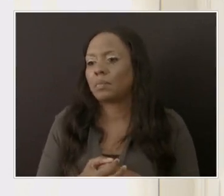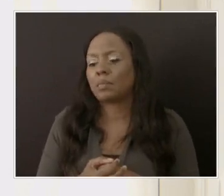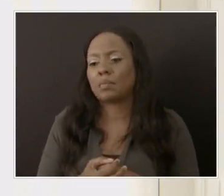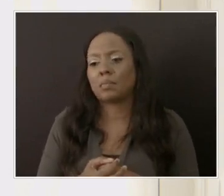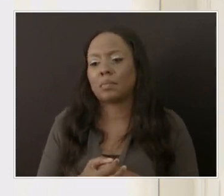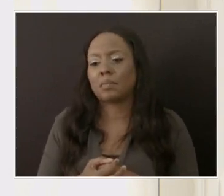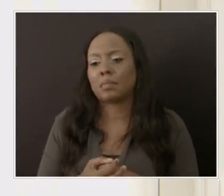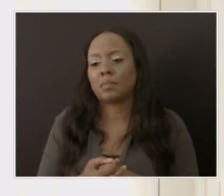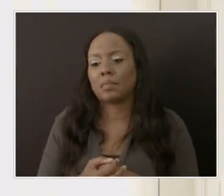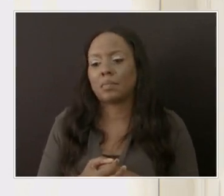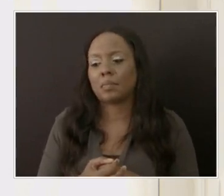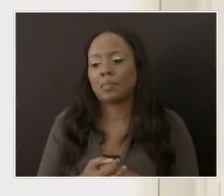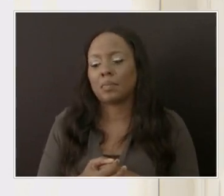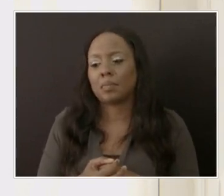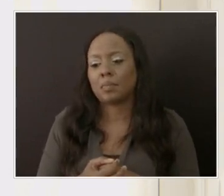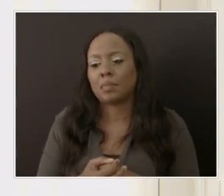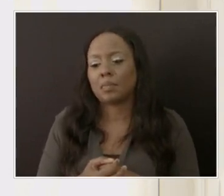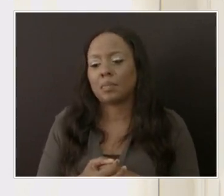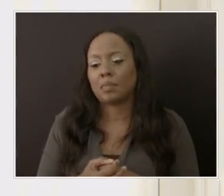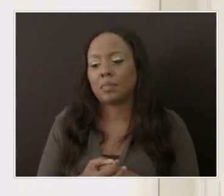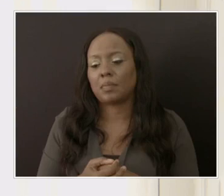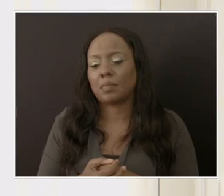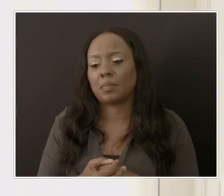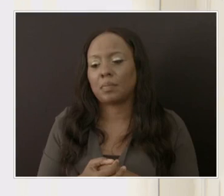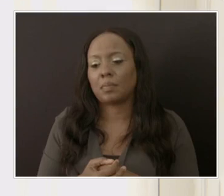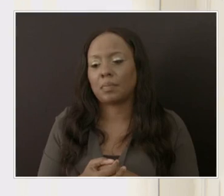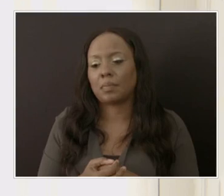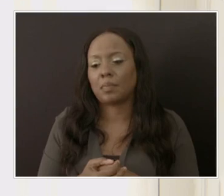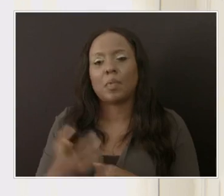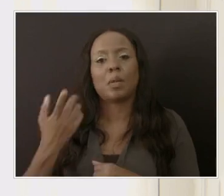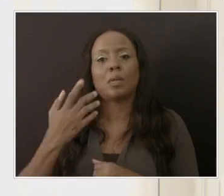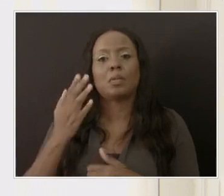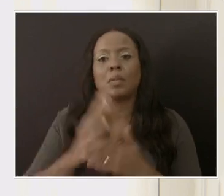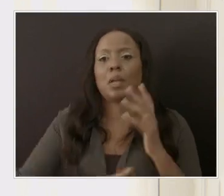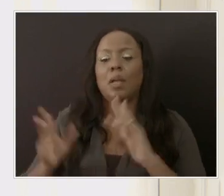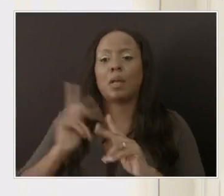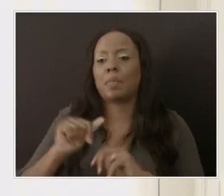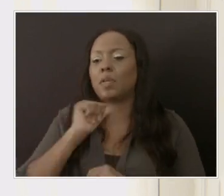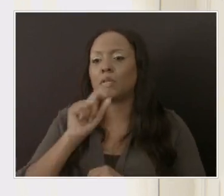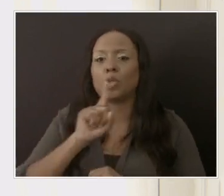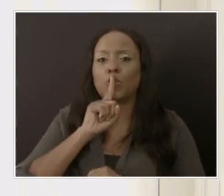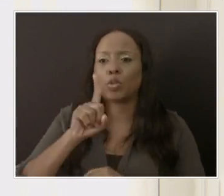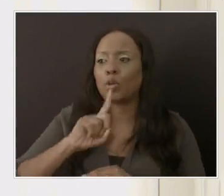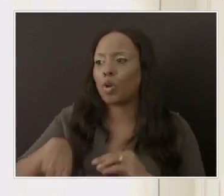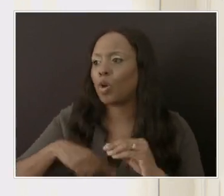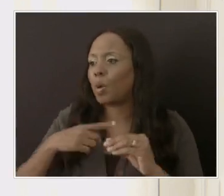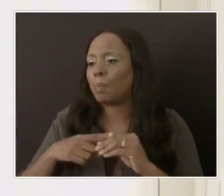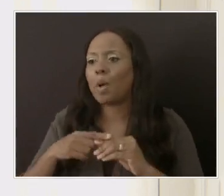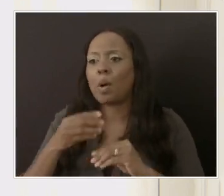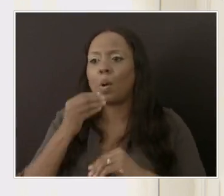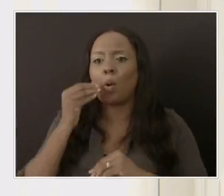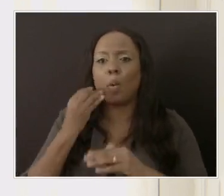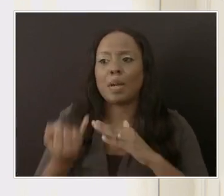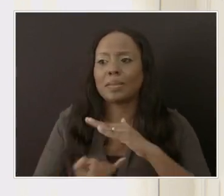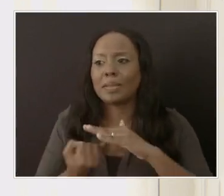person, that is a big concern, especially in the tourism sector. Can you shed any light on that, Mr. Chapman?